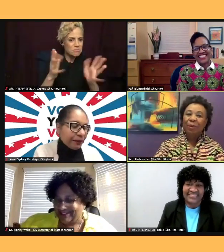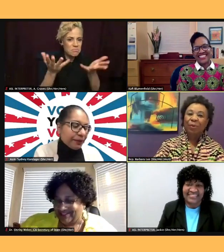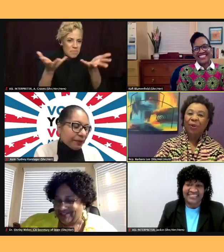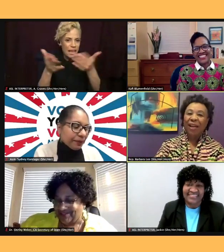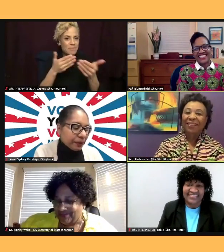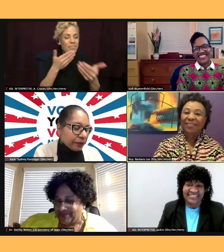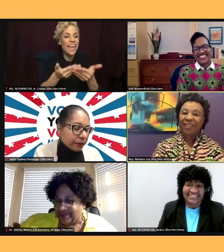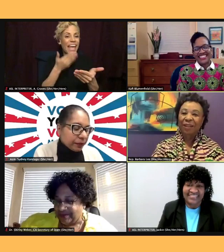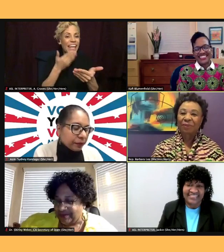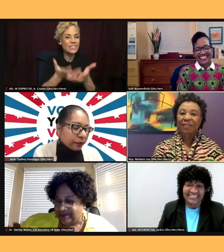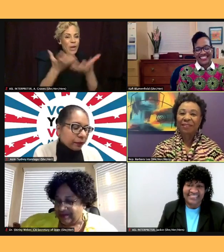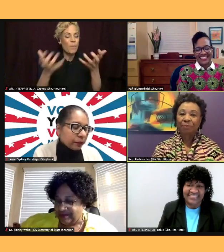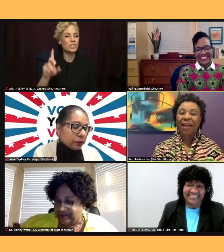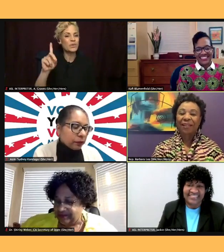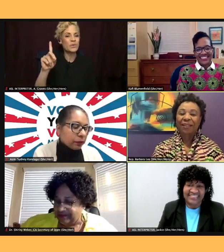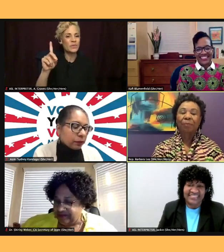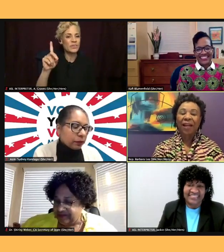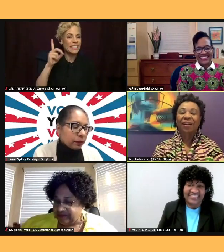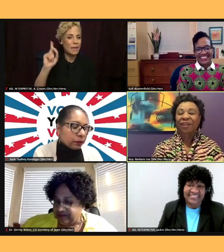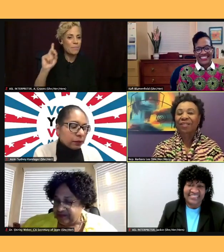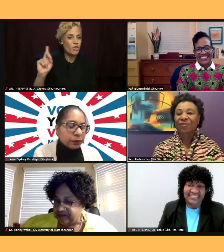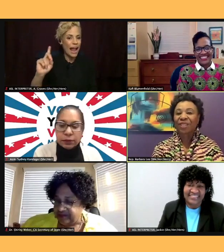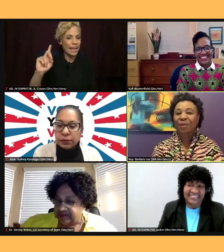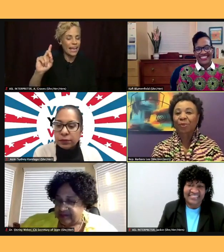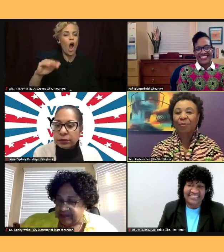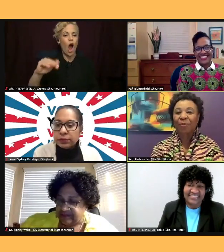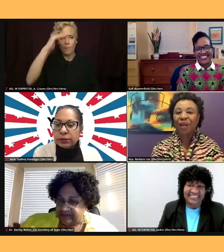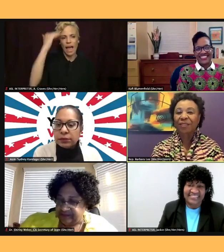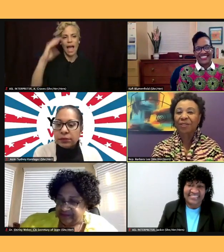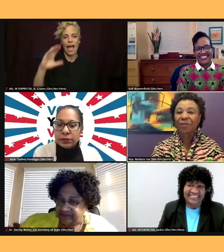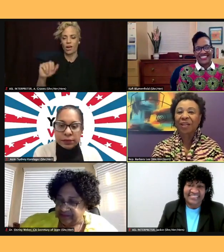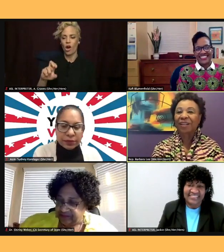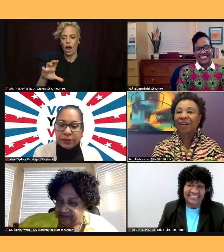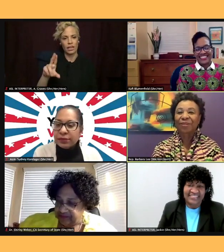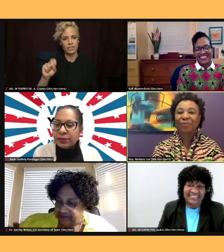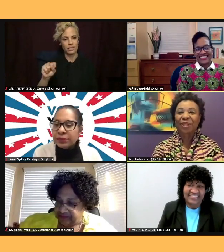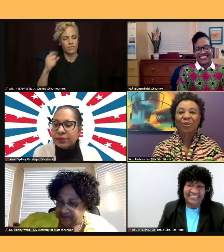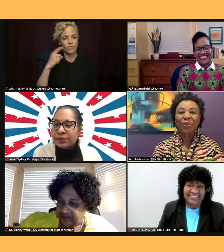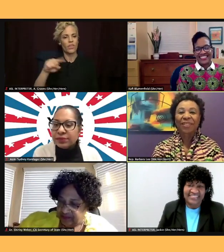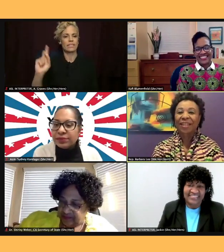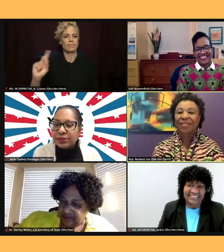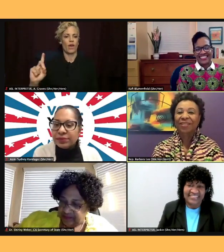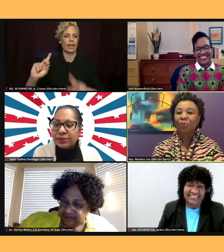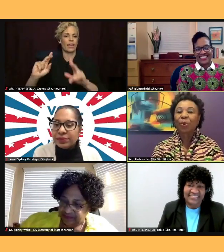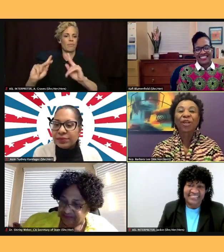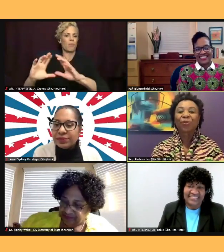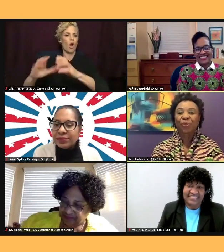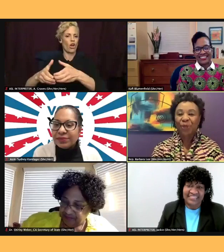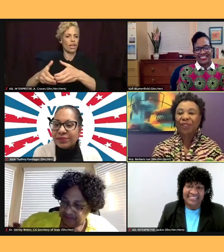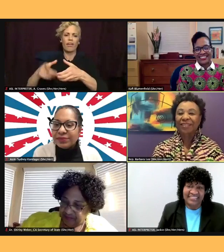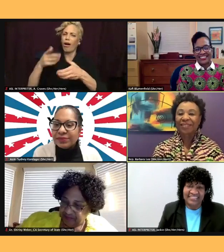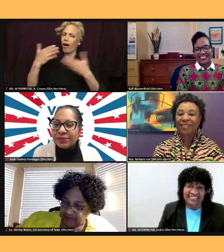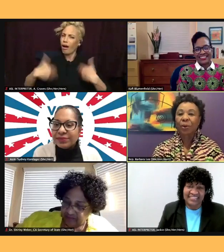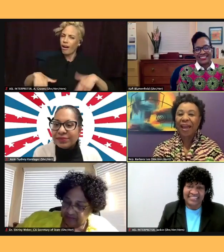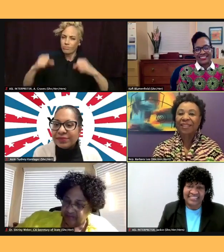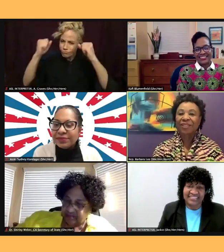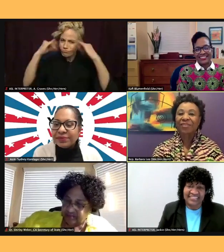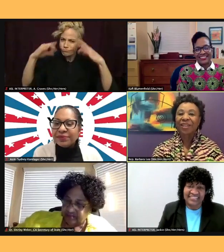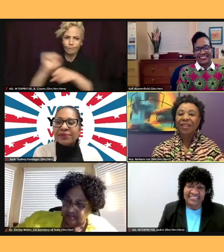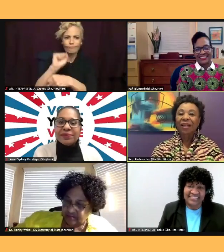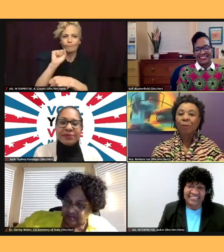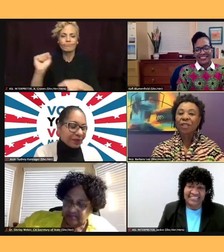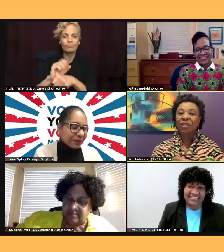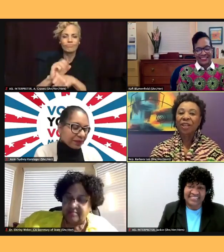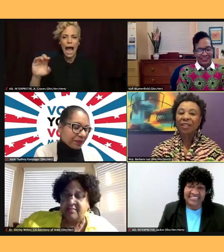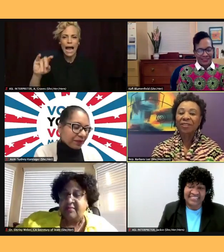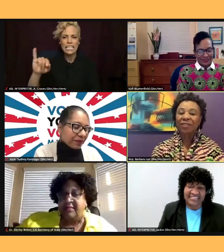Democratic Black, our Black Hawks of the Democratic Party, because you all are awesome and doing such wonderful work, so active, helping to change